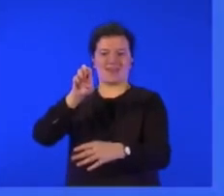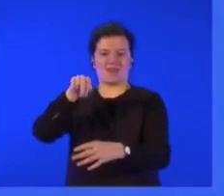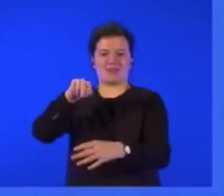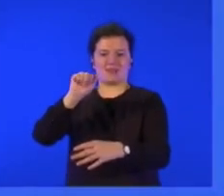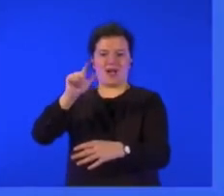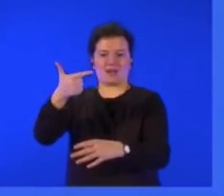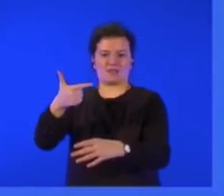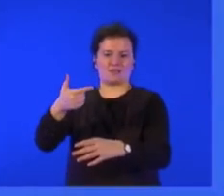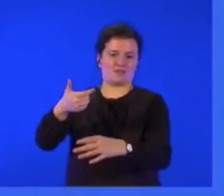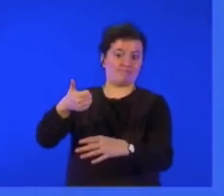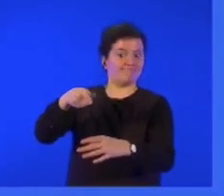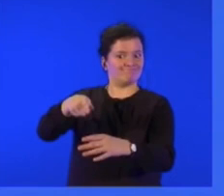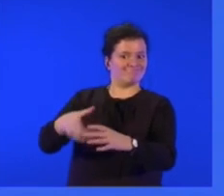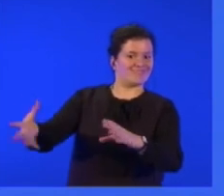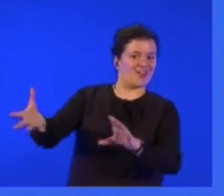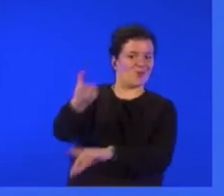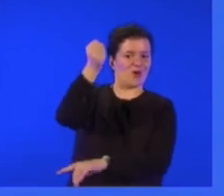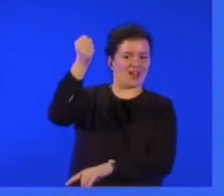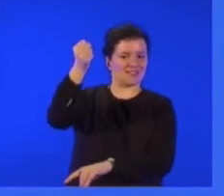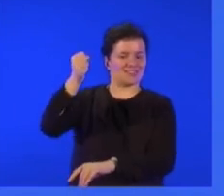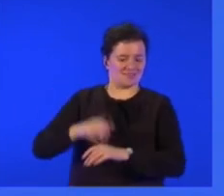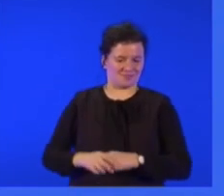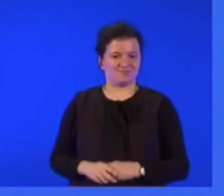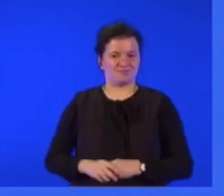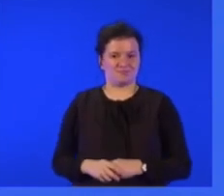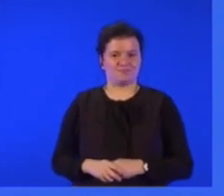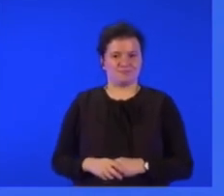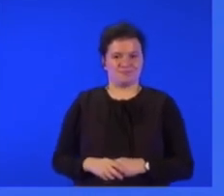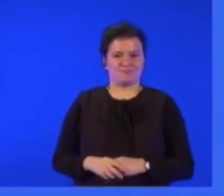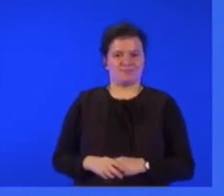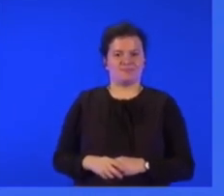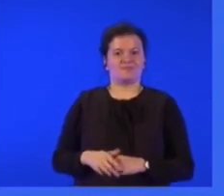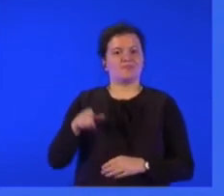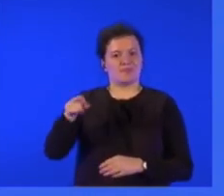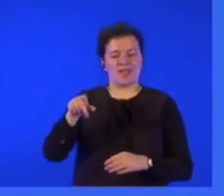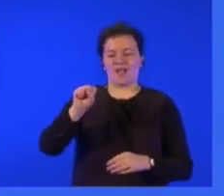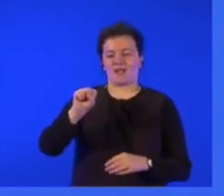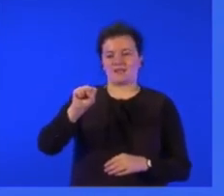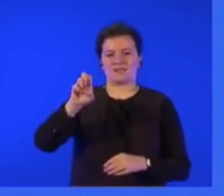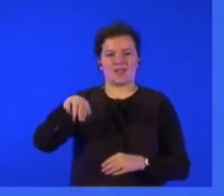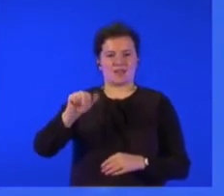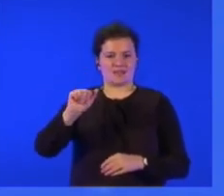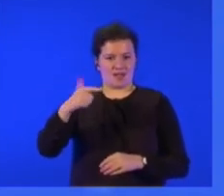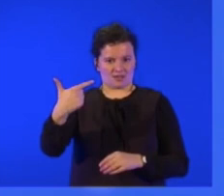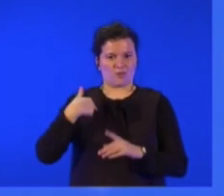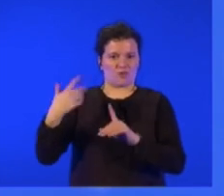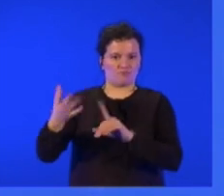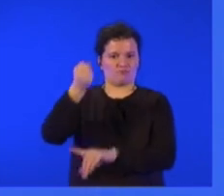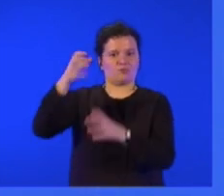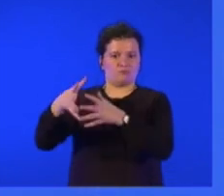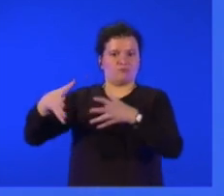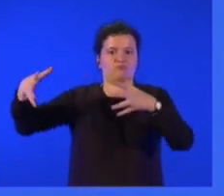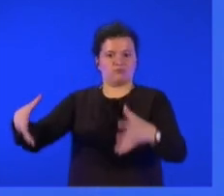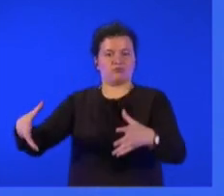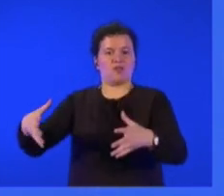last week, we're building the Senate, the opposition majority, and we have managed to elect for the